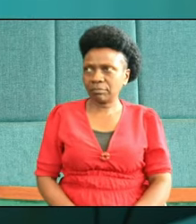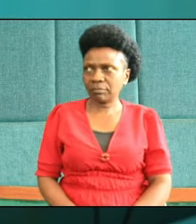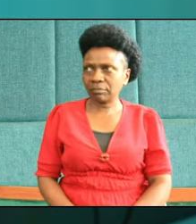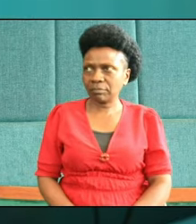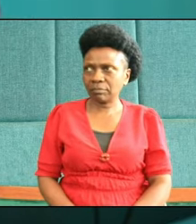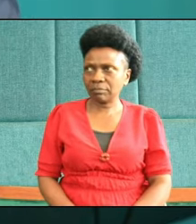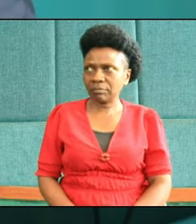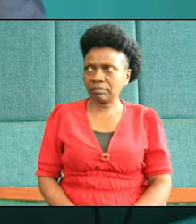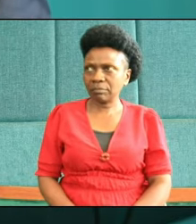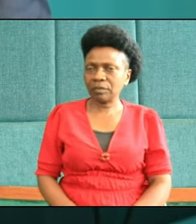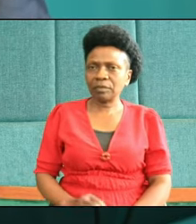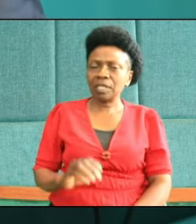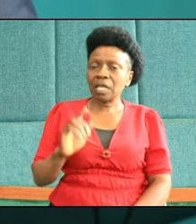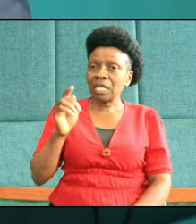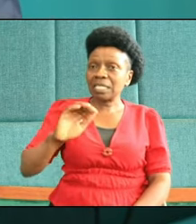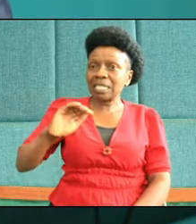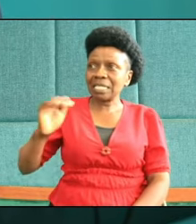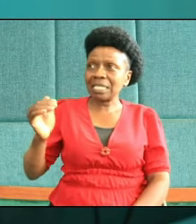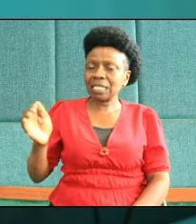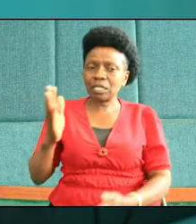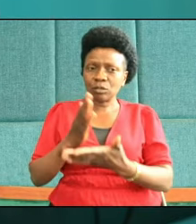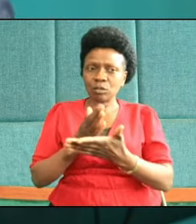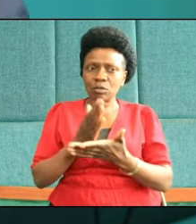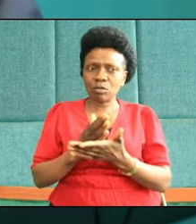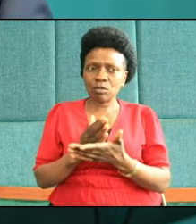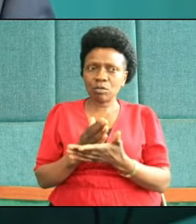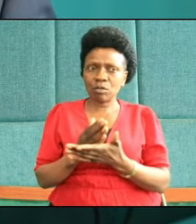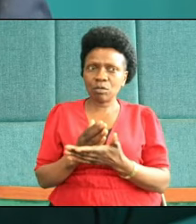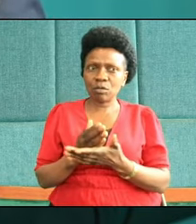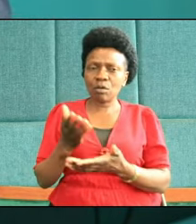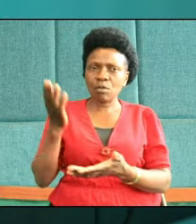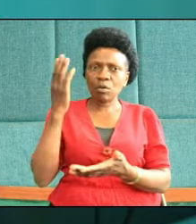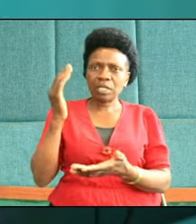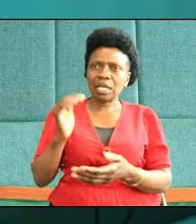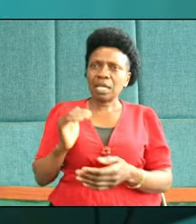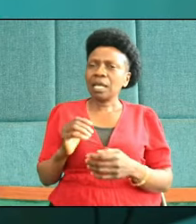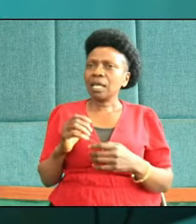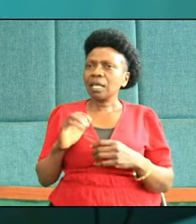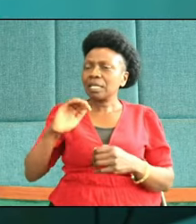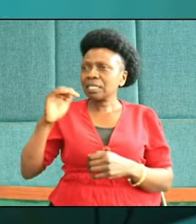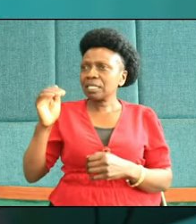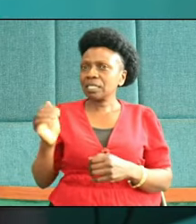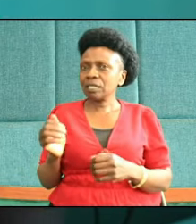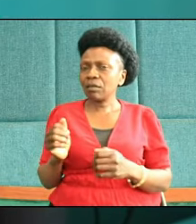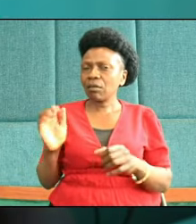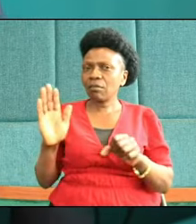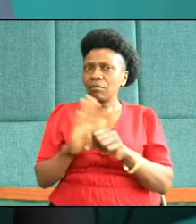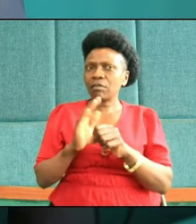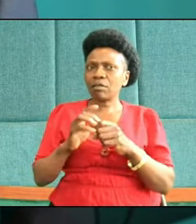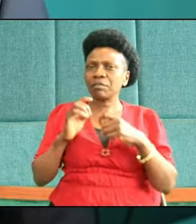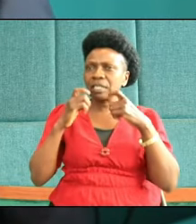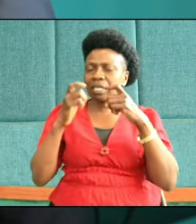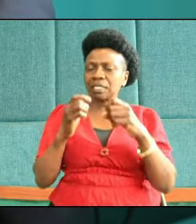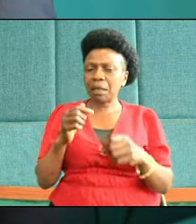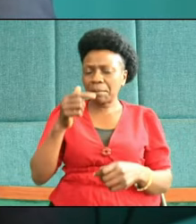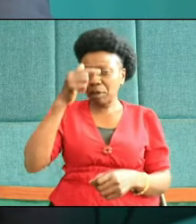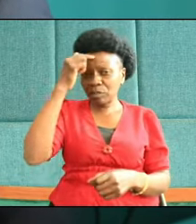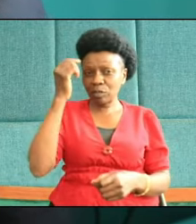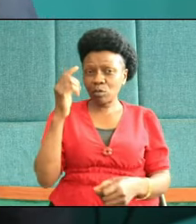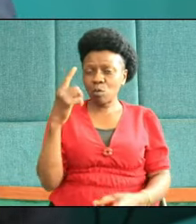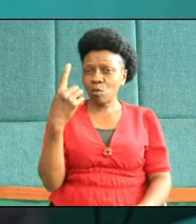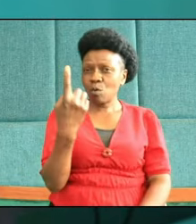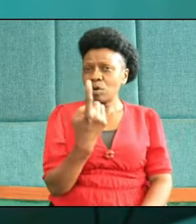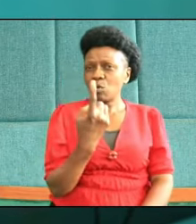Corinth, indeed, was a city that was so famous because it was, it had only one